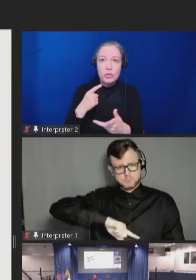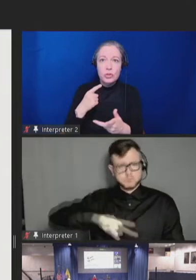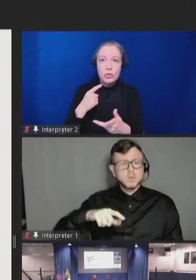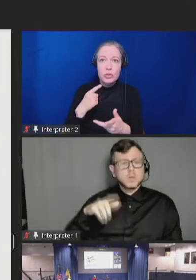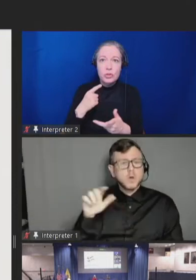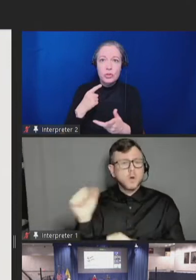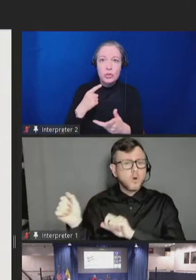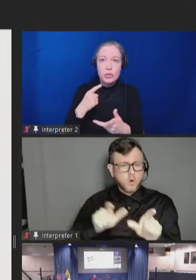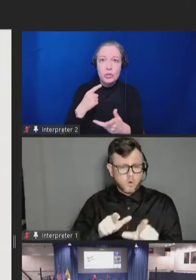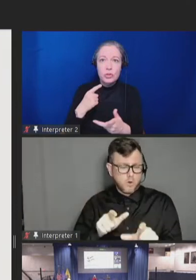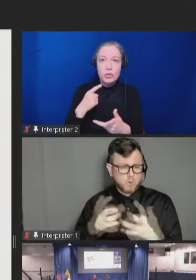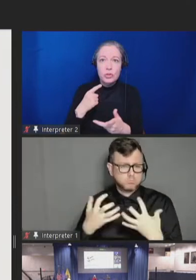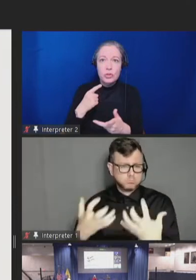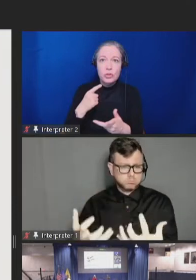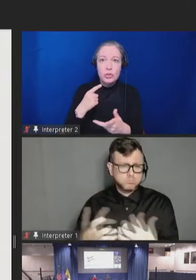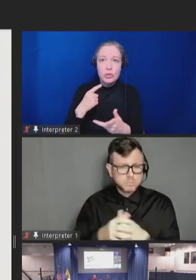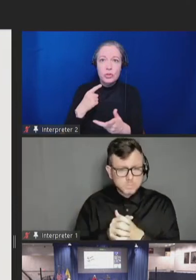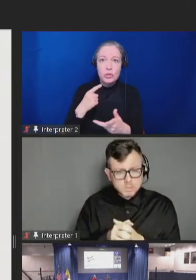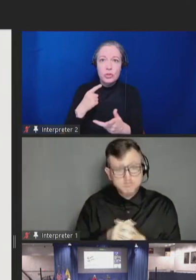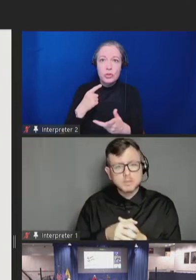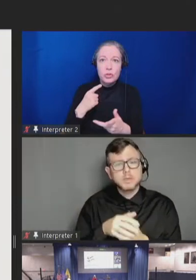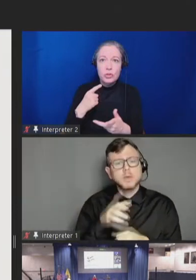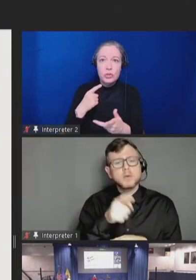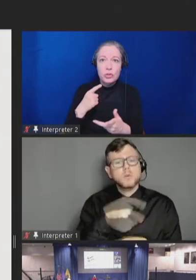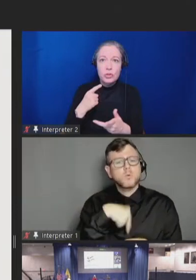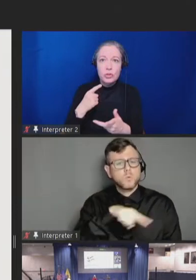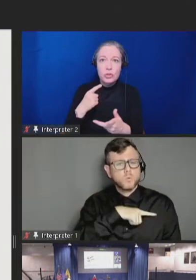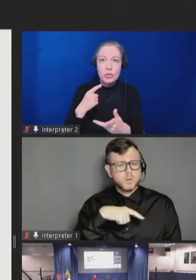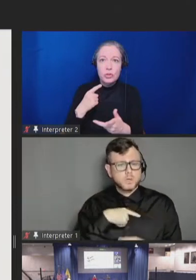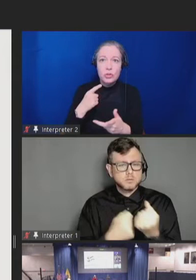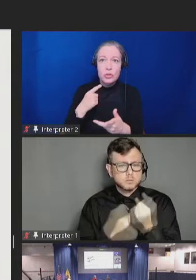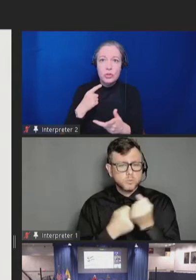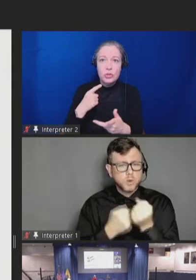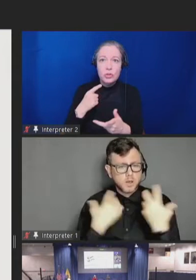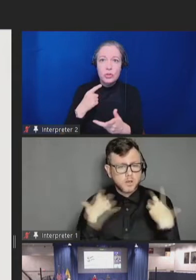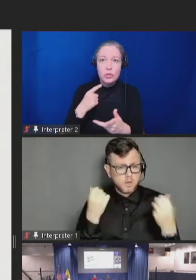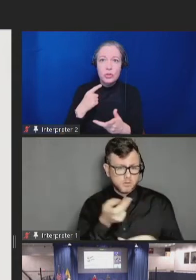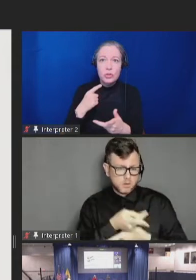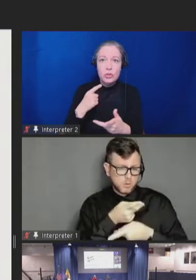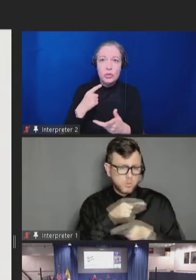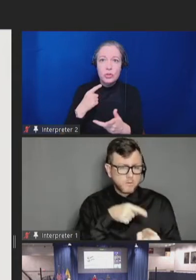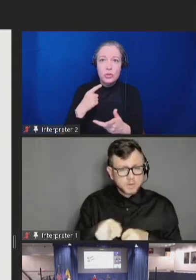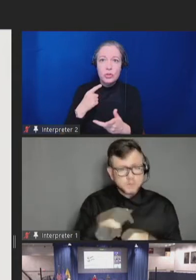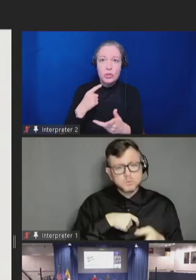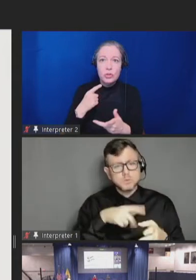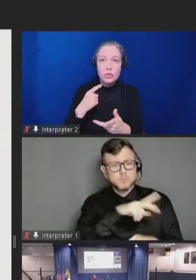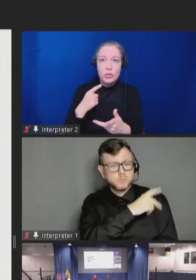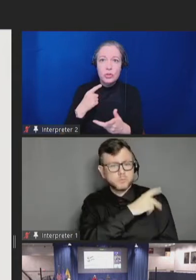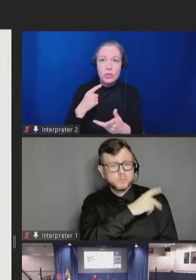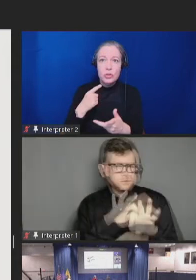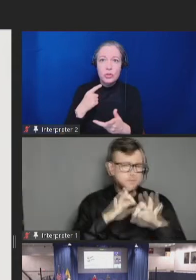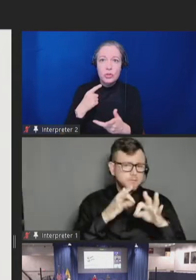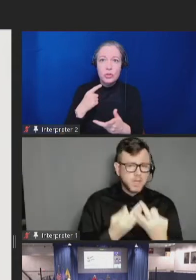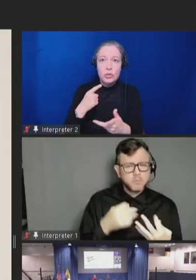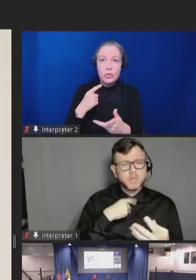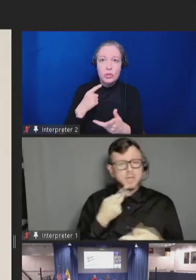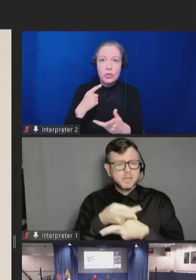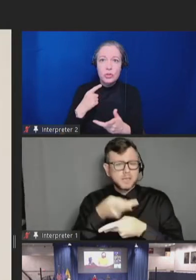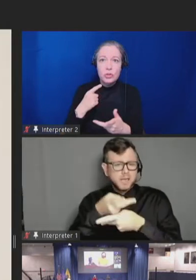to eliminate those traumatic practices and rewrite the vaccine experience. Next.